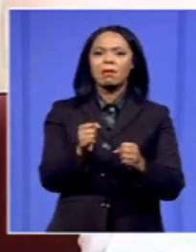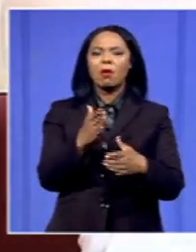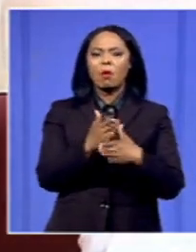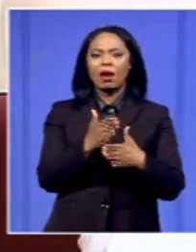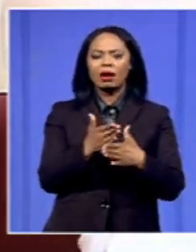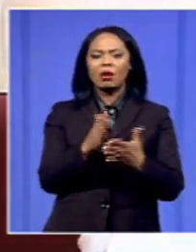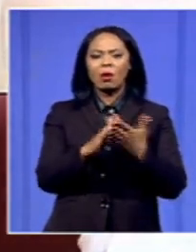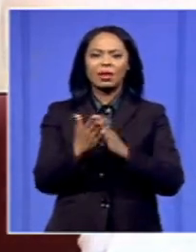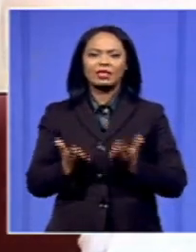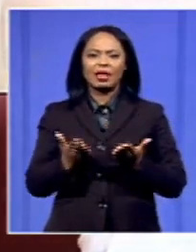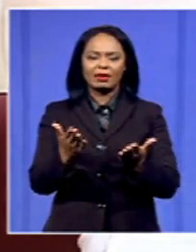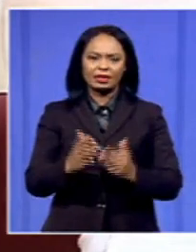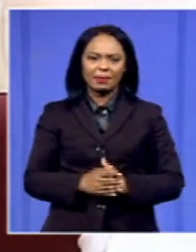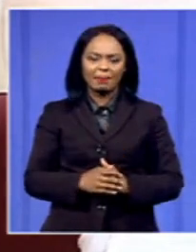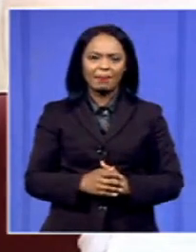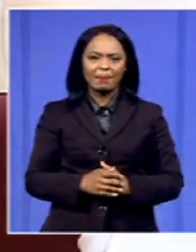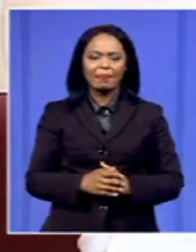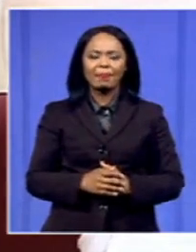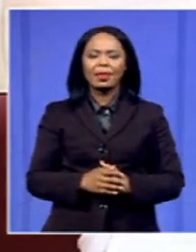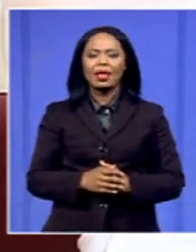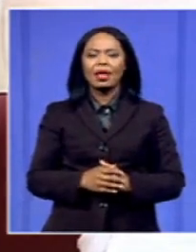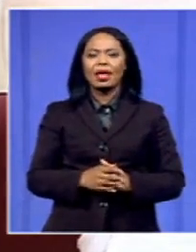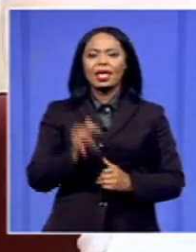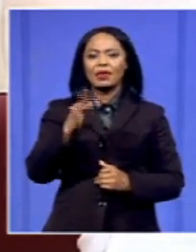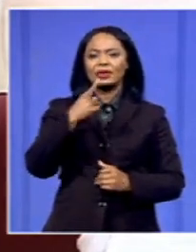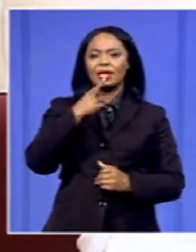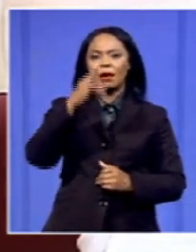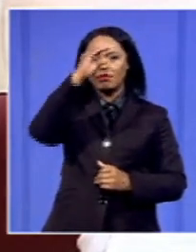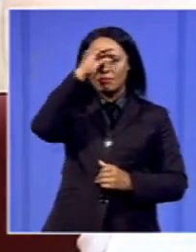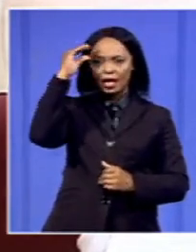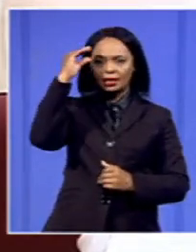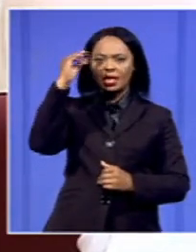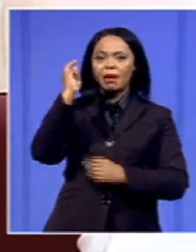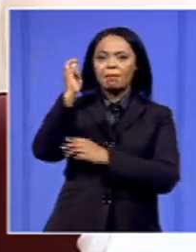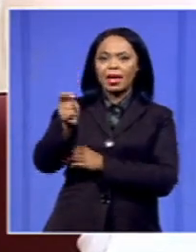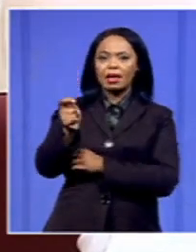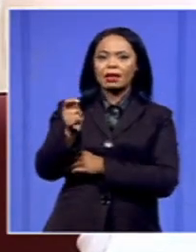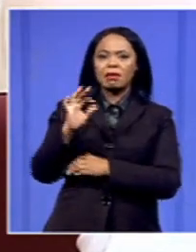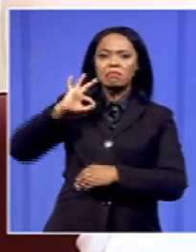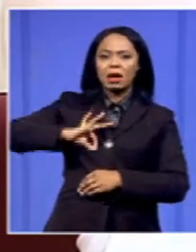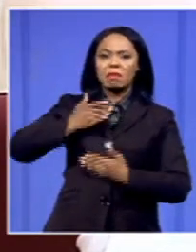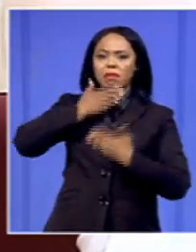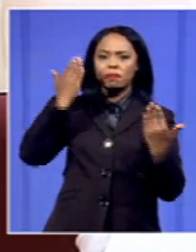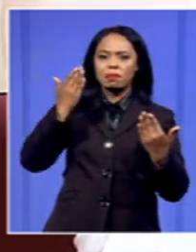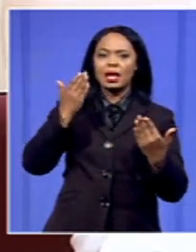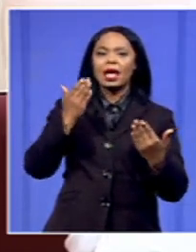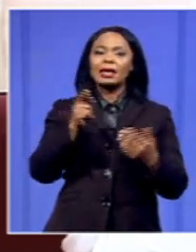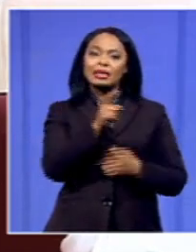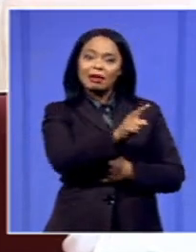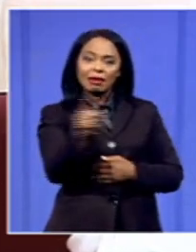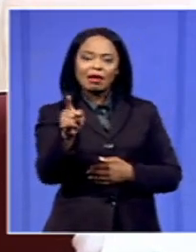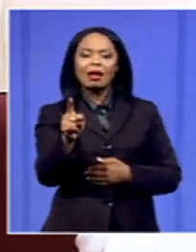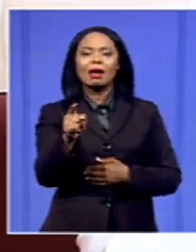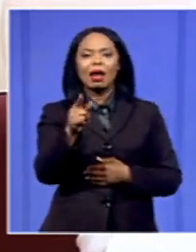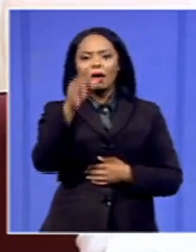service, which is when we talk about nurses that have not been paid, it is those who have completed community service. It is